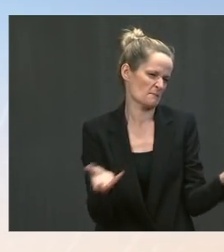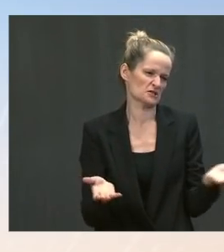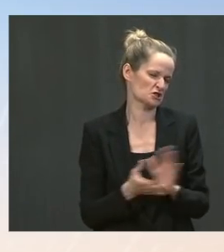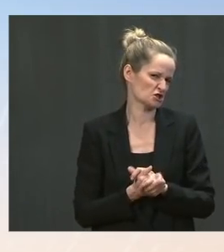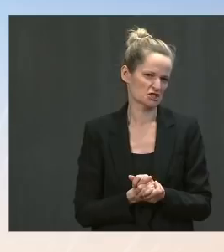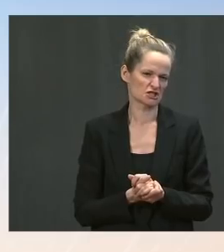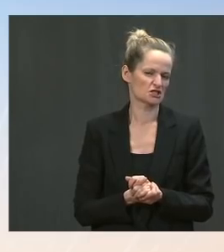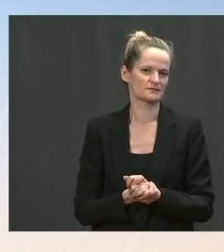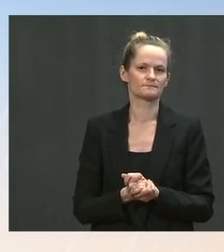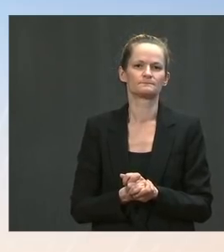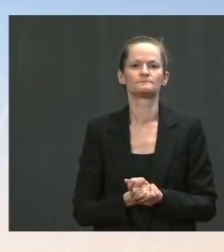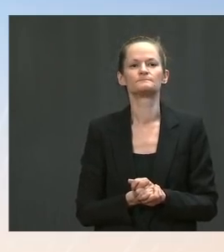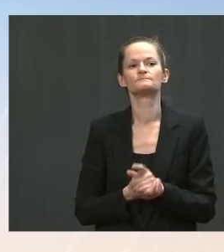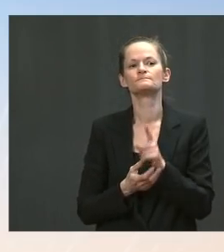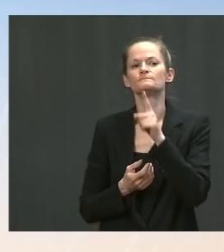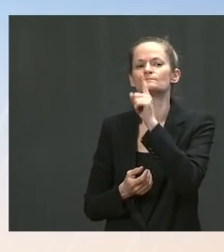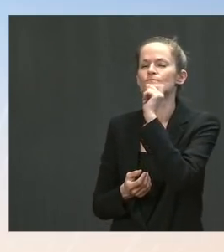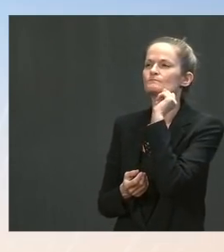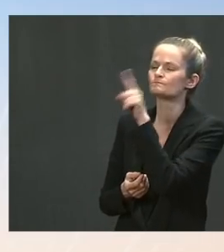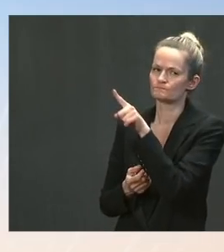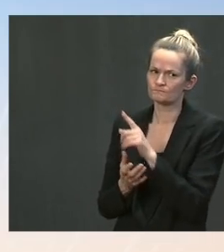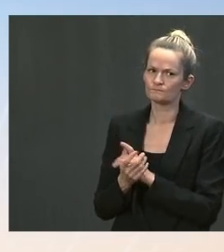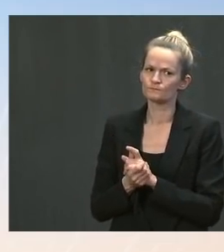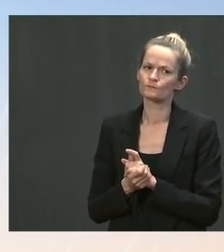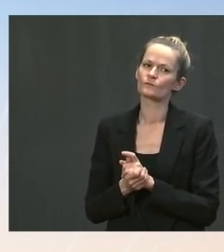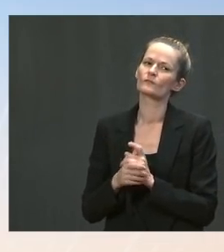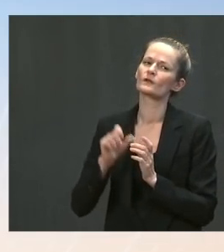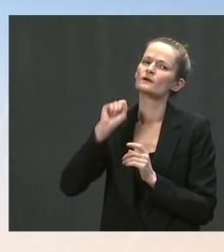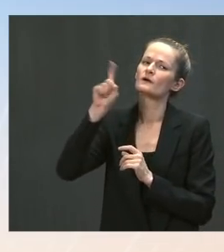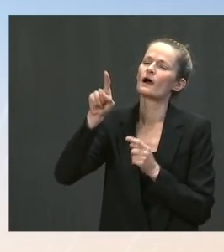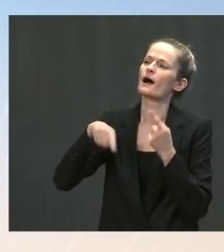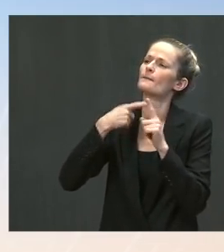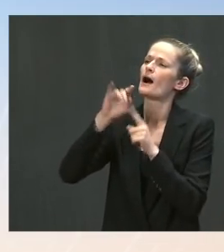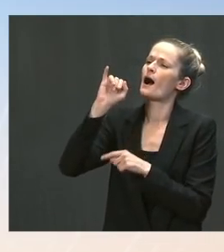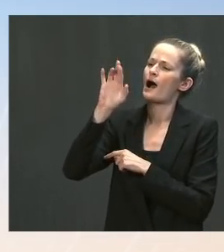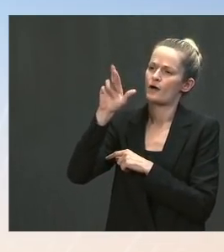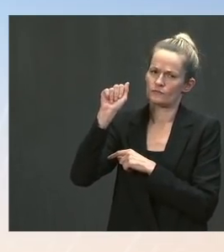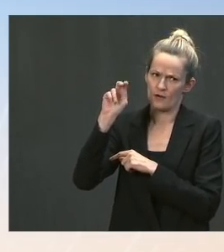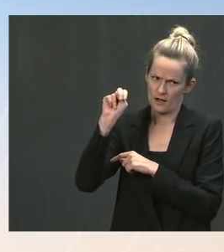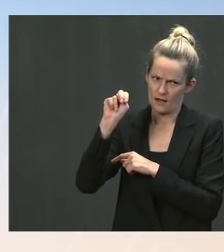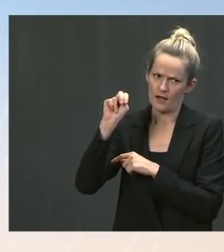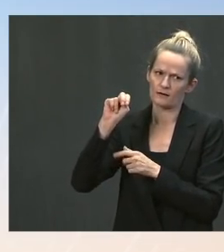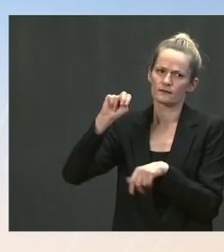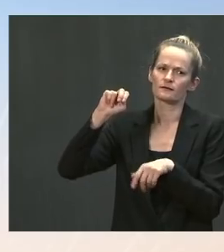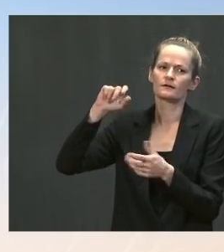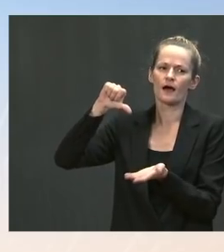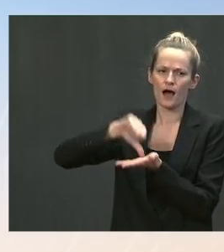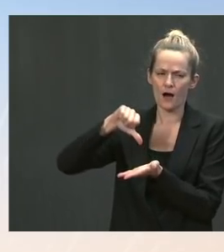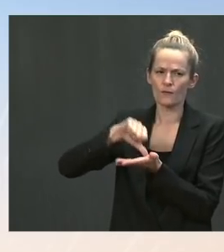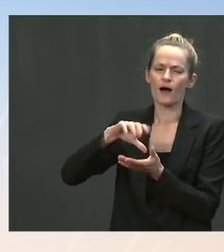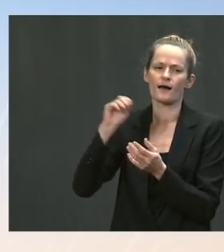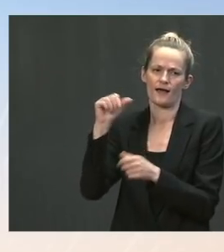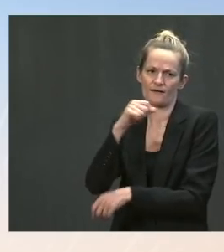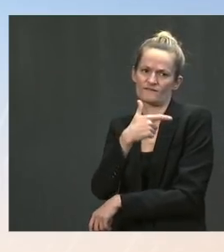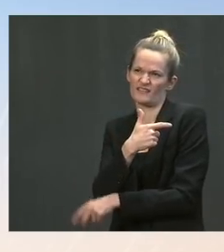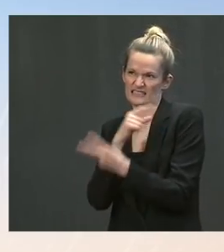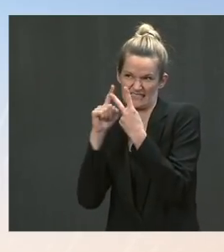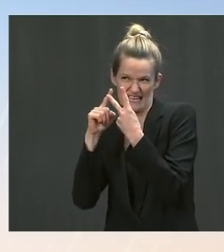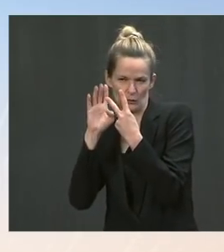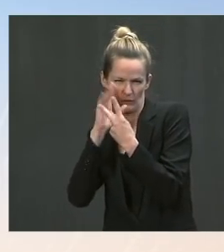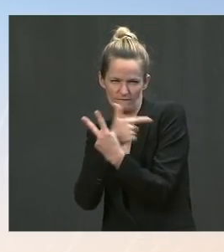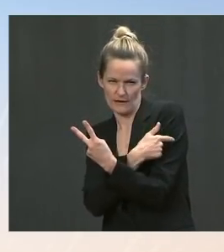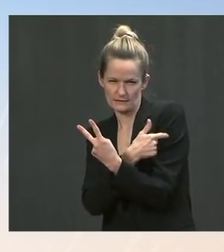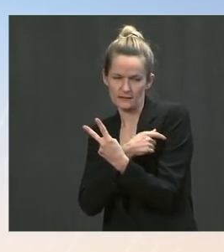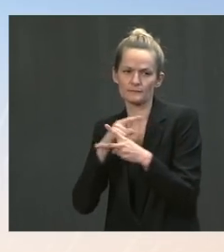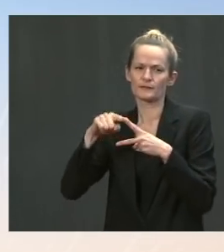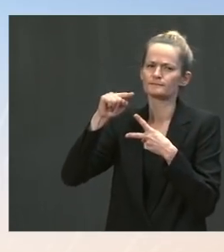go ahead in back.